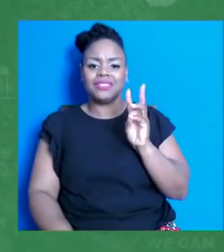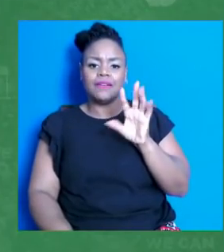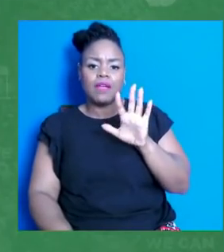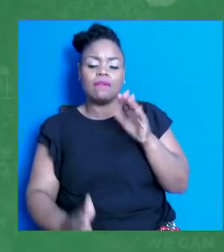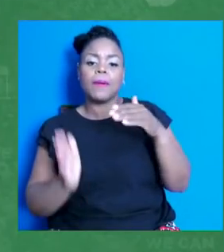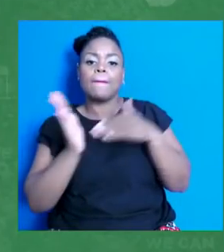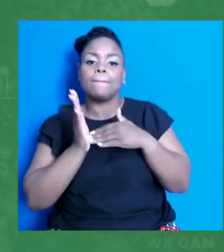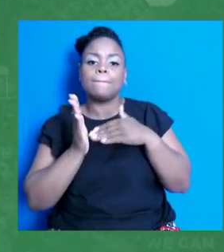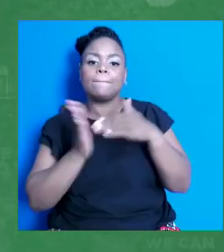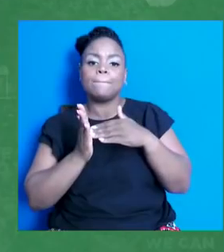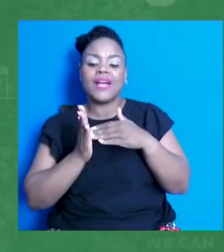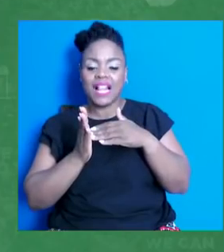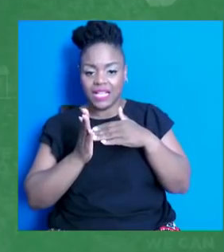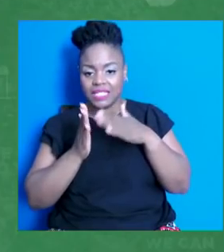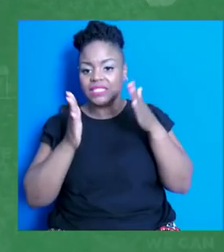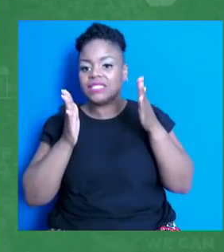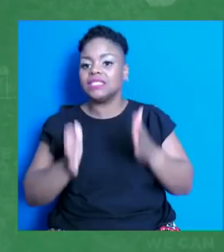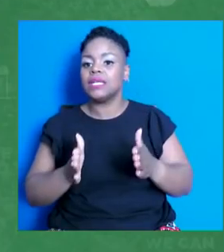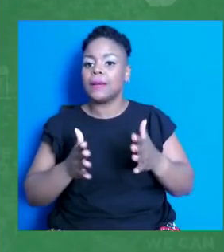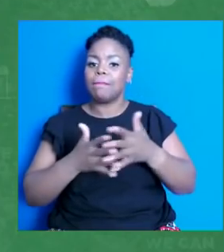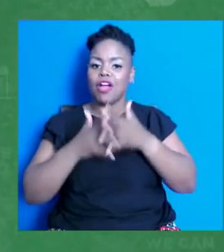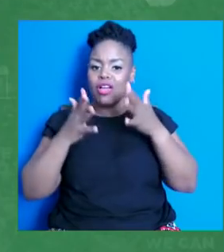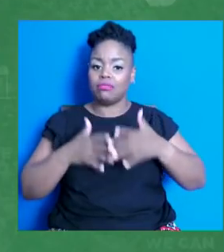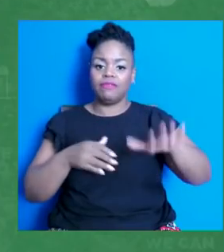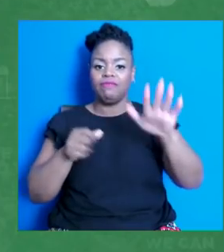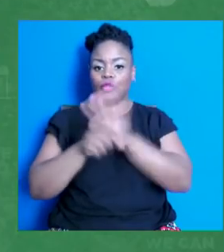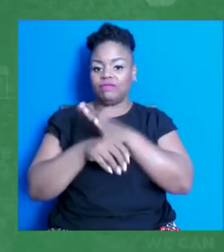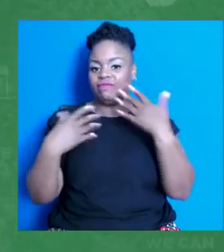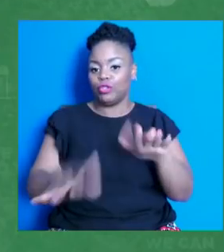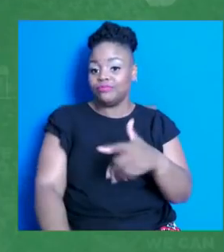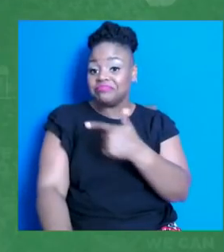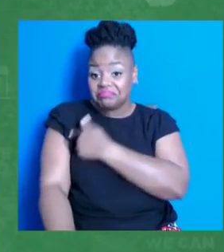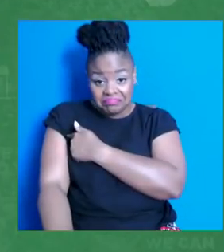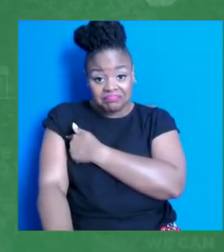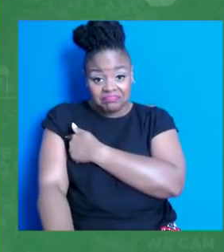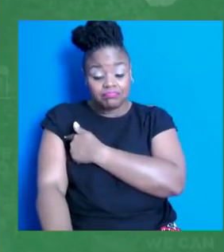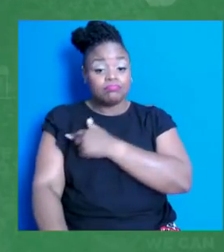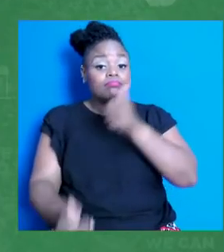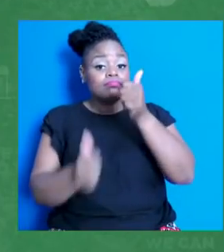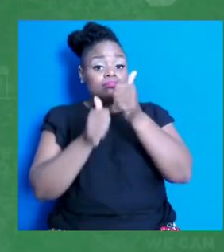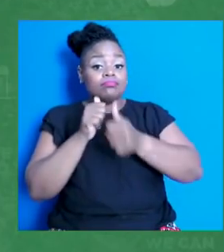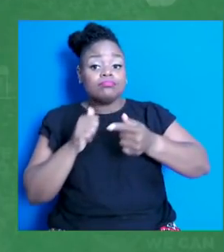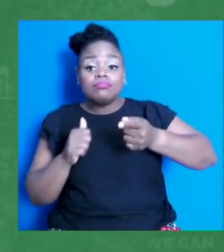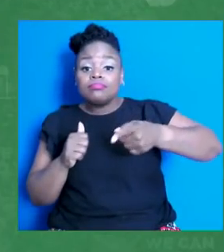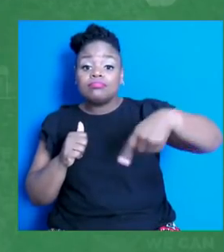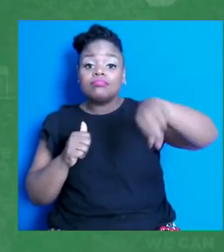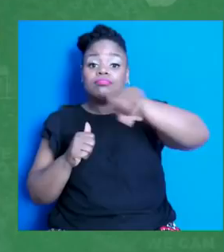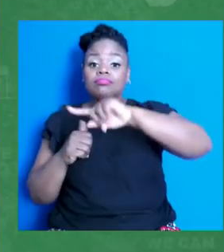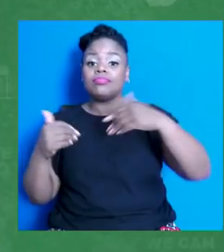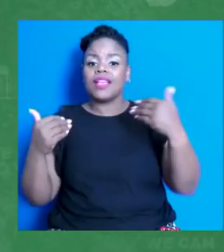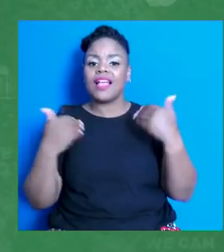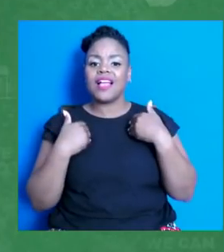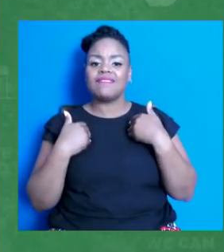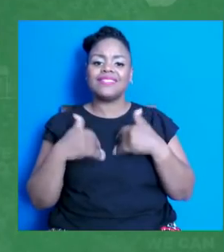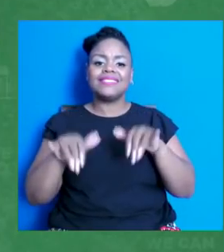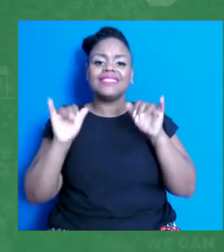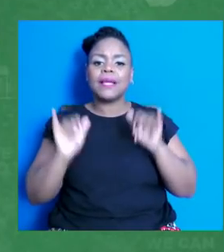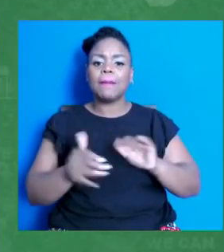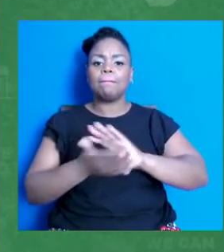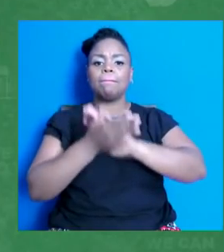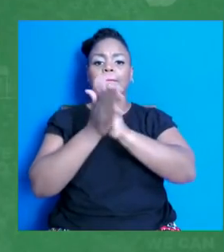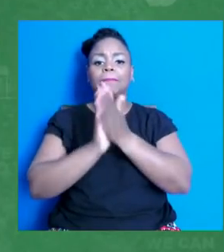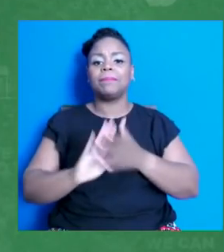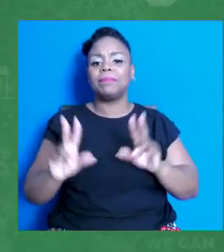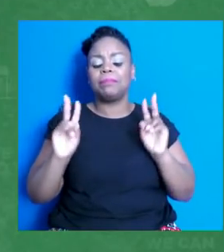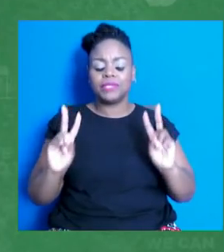fully vaccinated. Each one of those people now has the same peace of mind that I have that comes